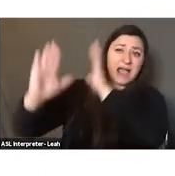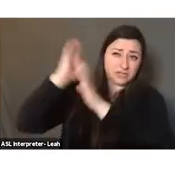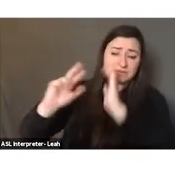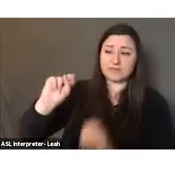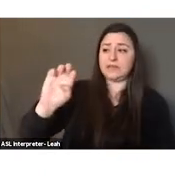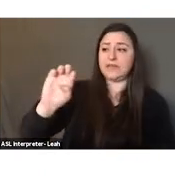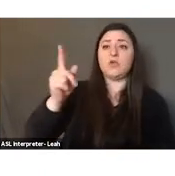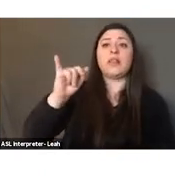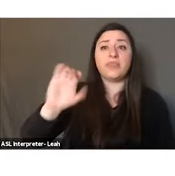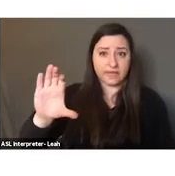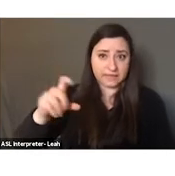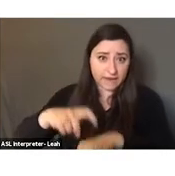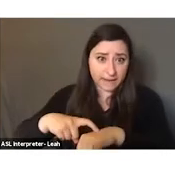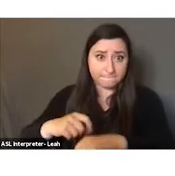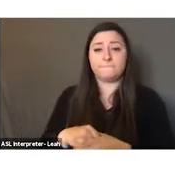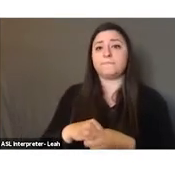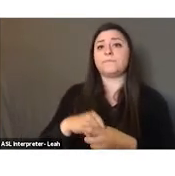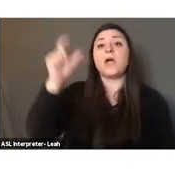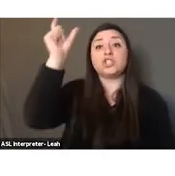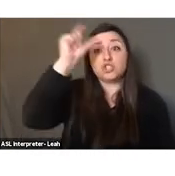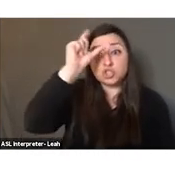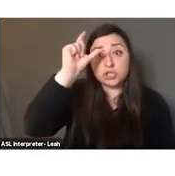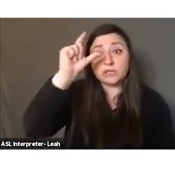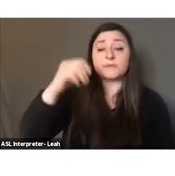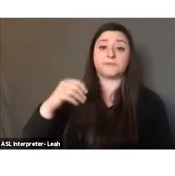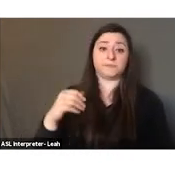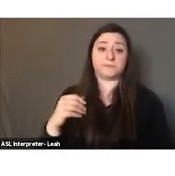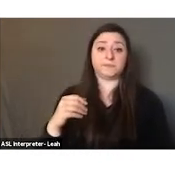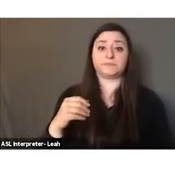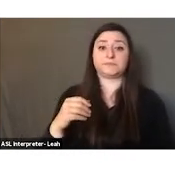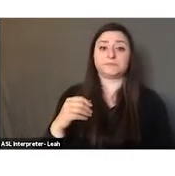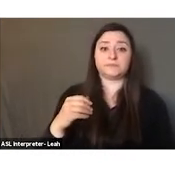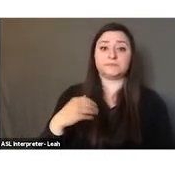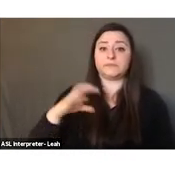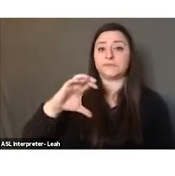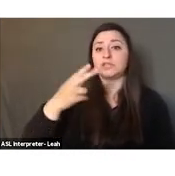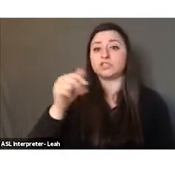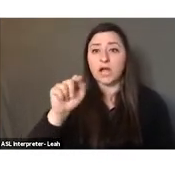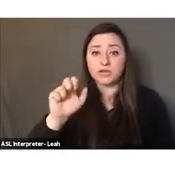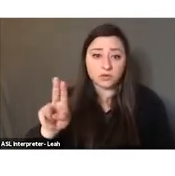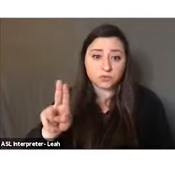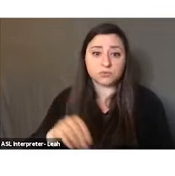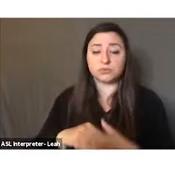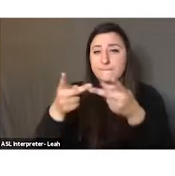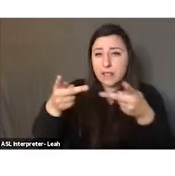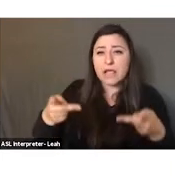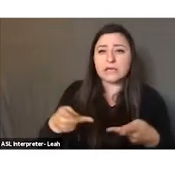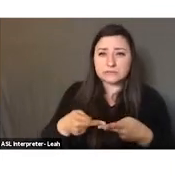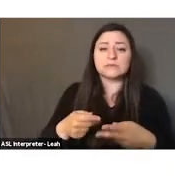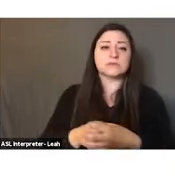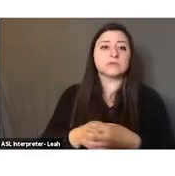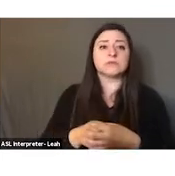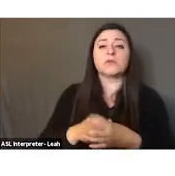site in present-day Turkey called Çatalhöyük. In Çatalhöyük is where